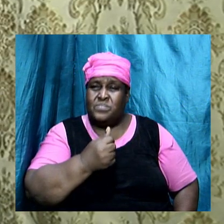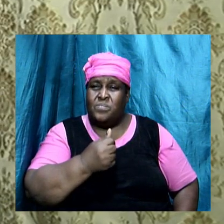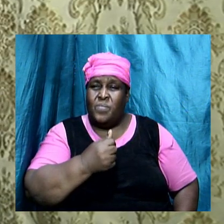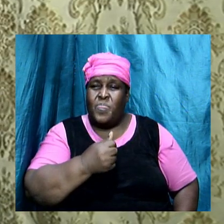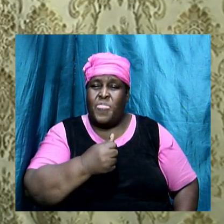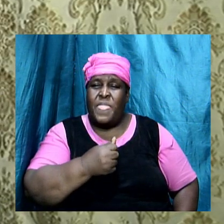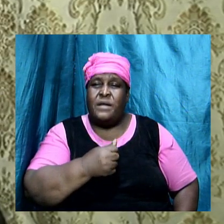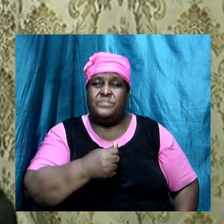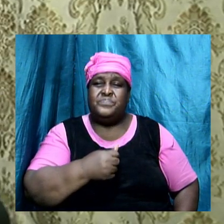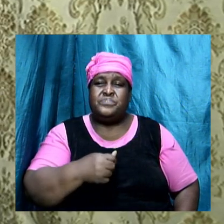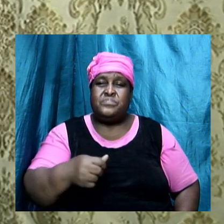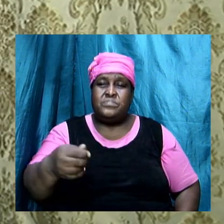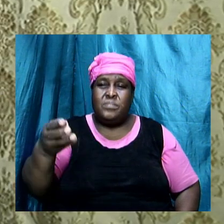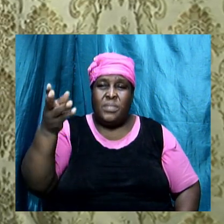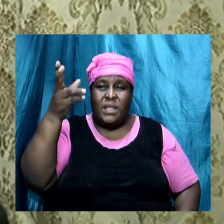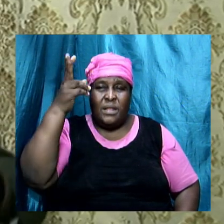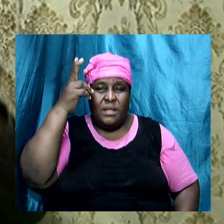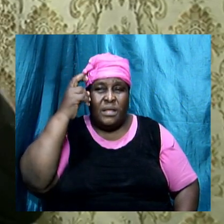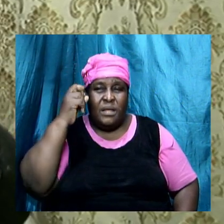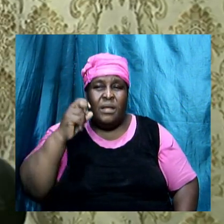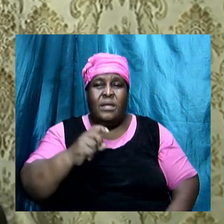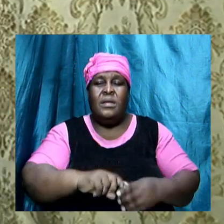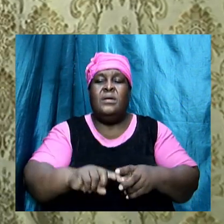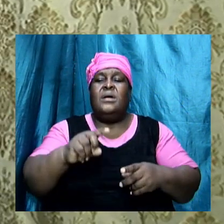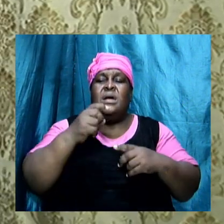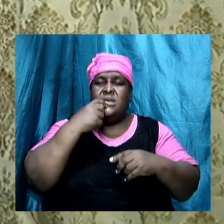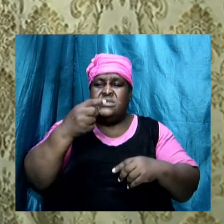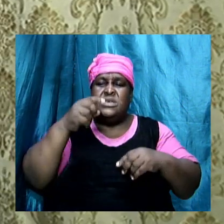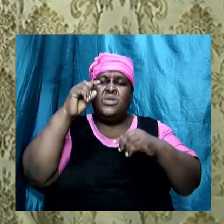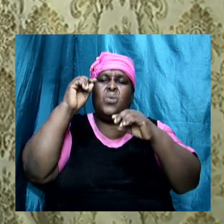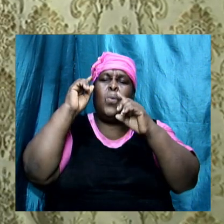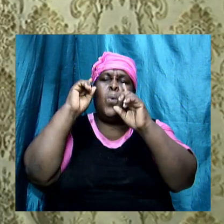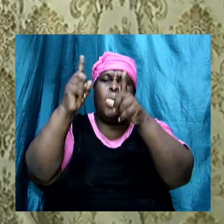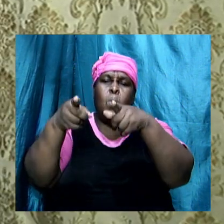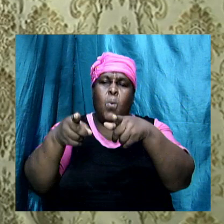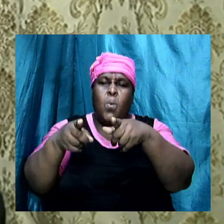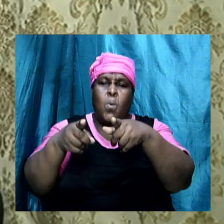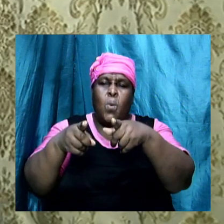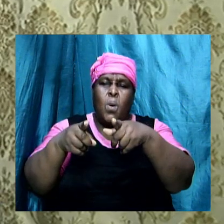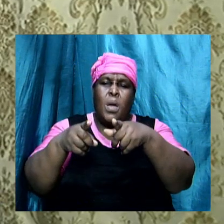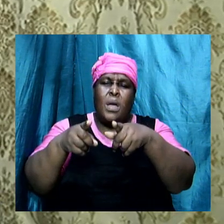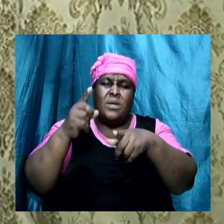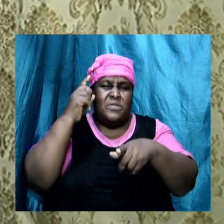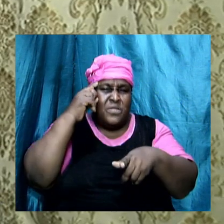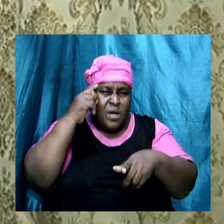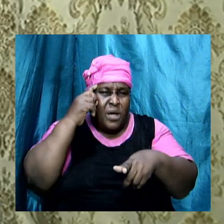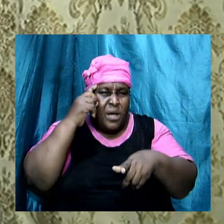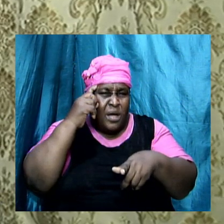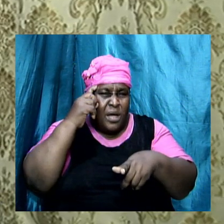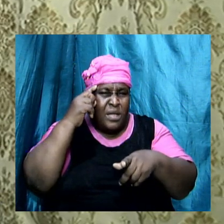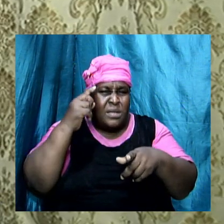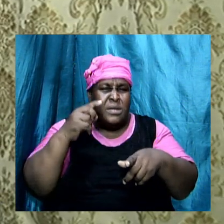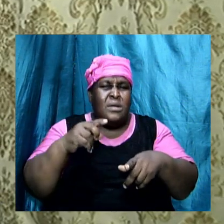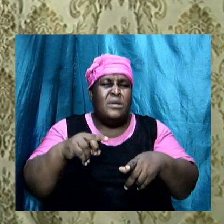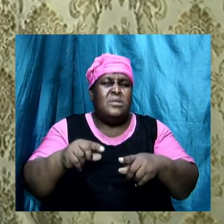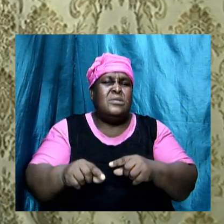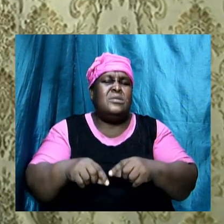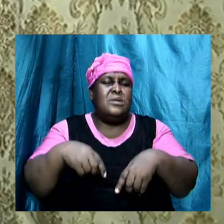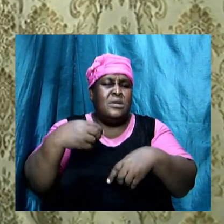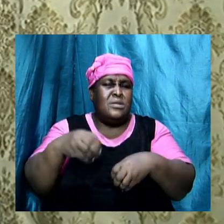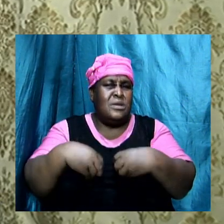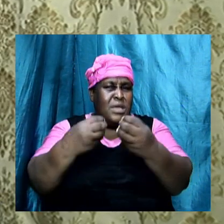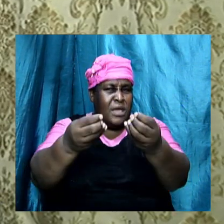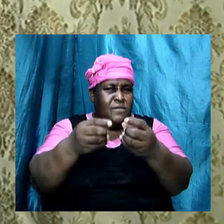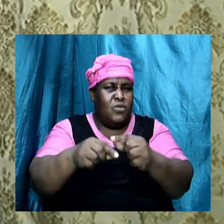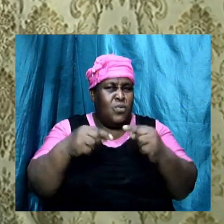Bala slapped his clopped his hand together and said, go, I thought to promote you. But it was a hard thing for Balaam to go